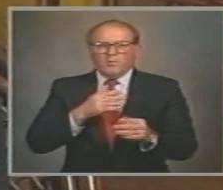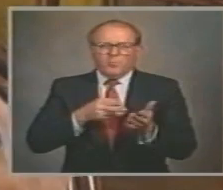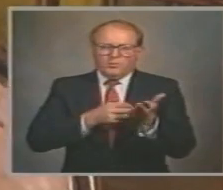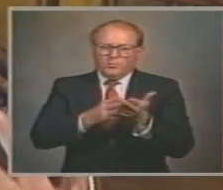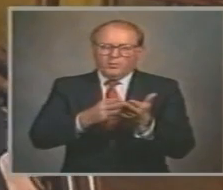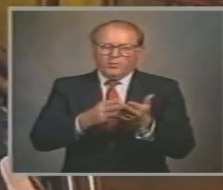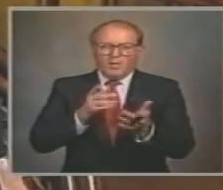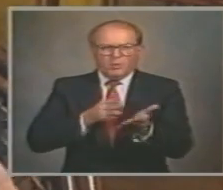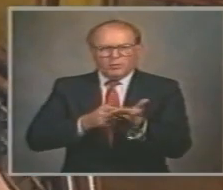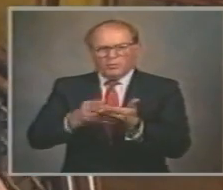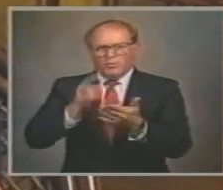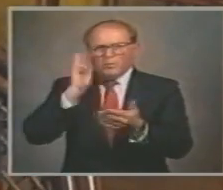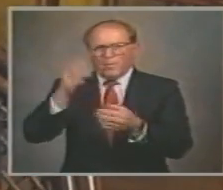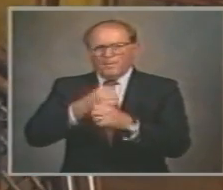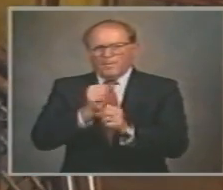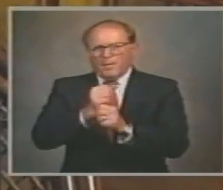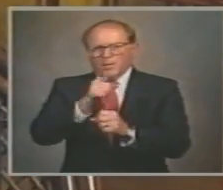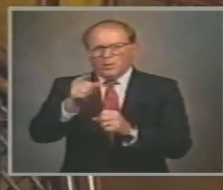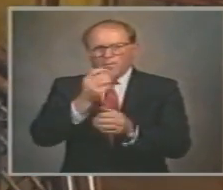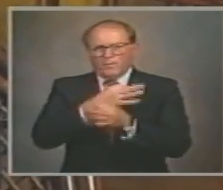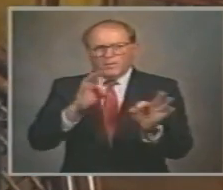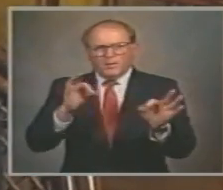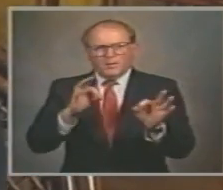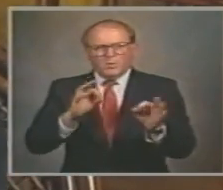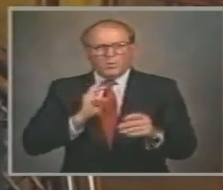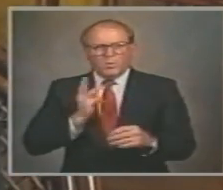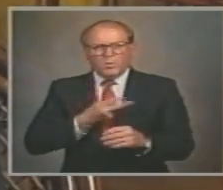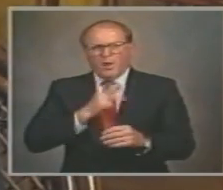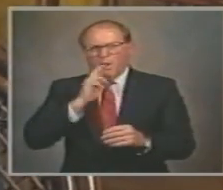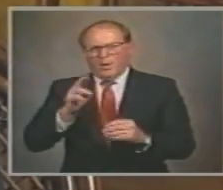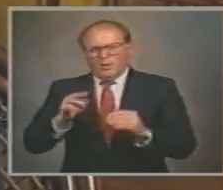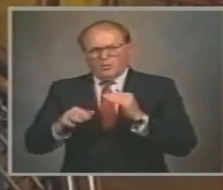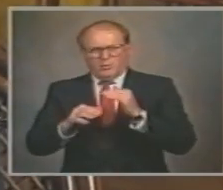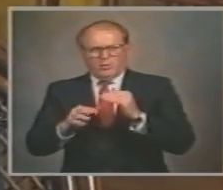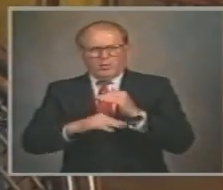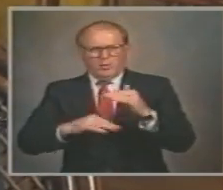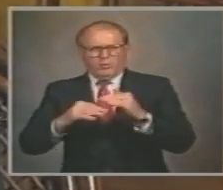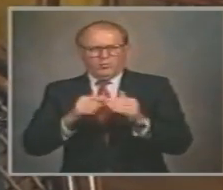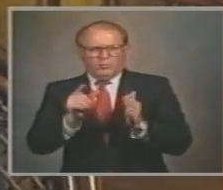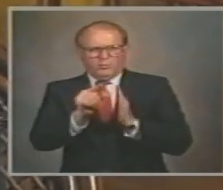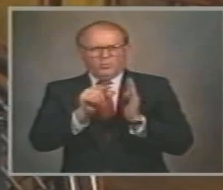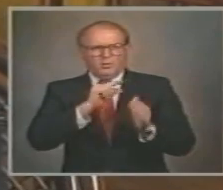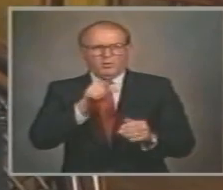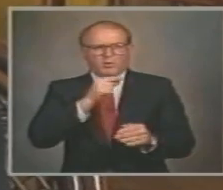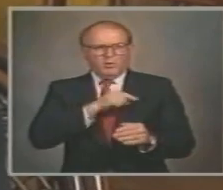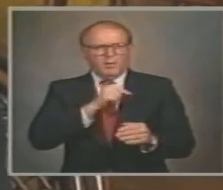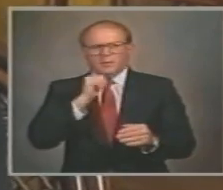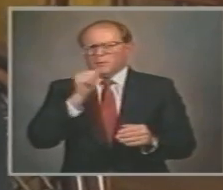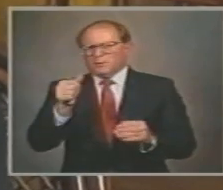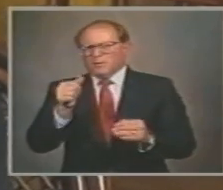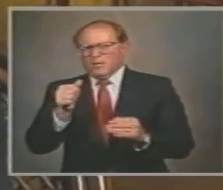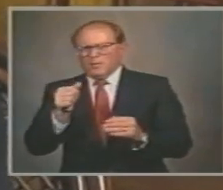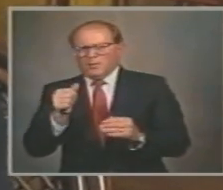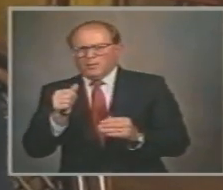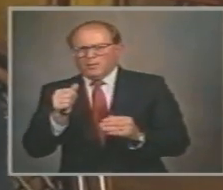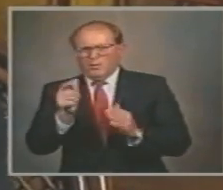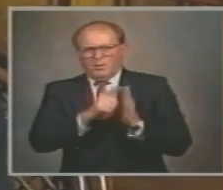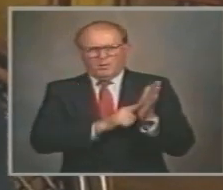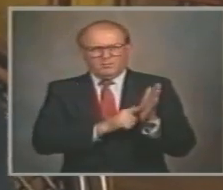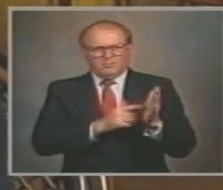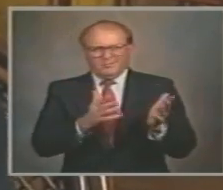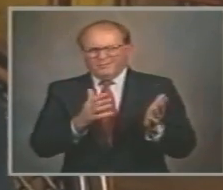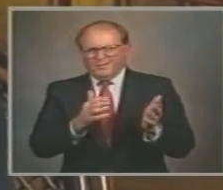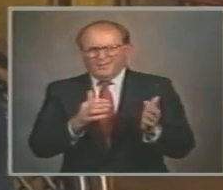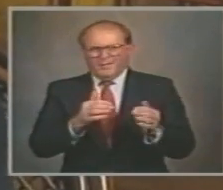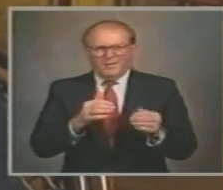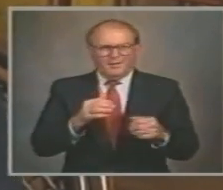Oh, but we're not under the law But under grace Pardon me, please Am I misunderstanding someone?